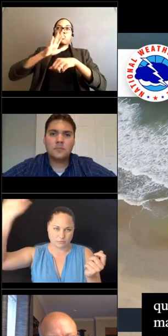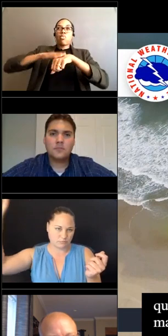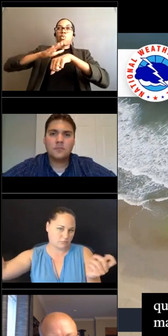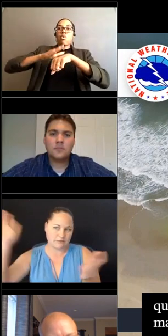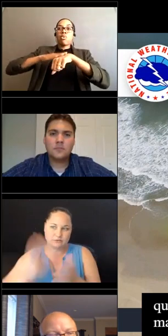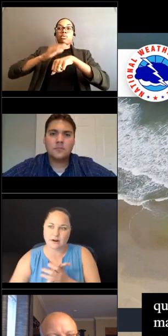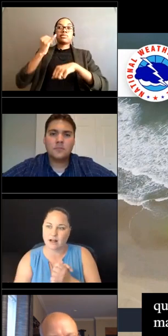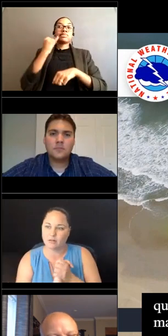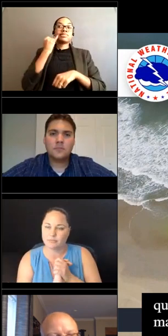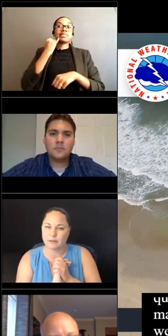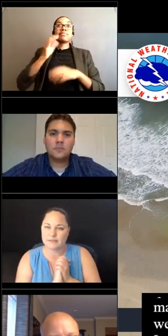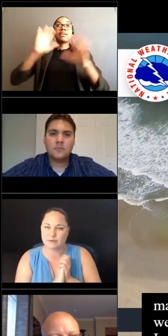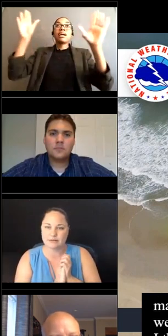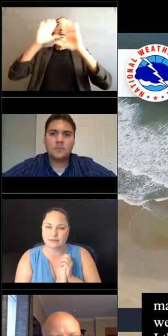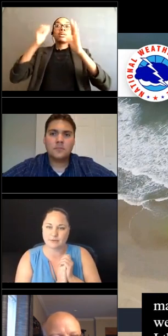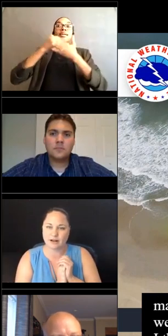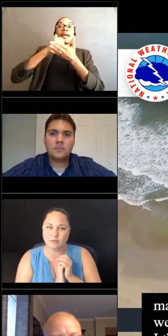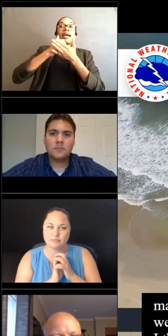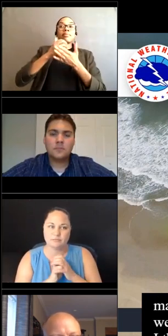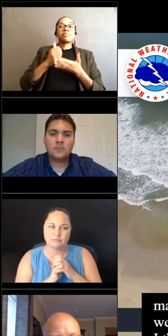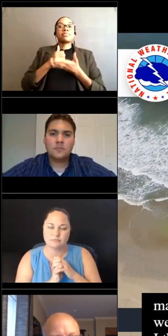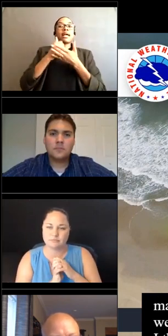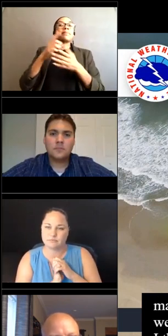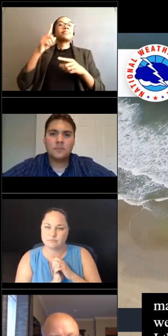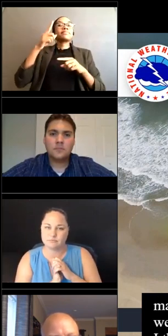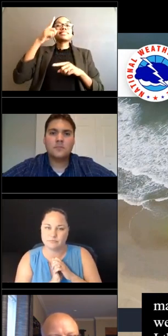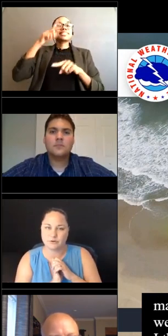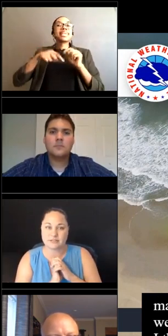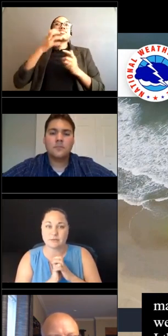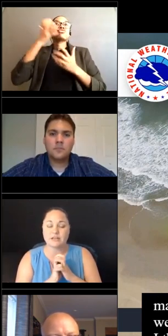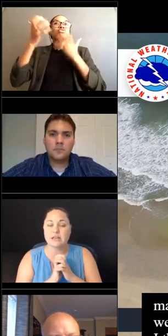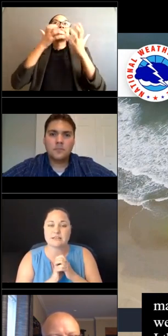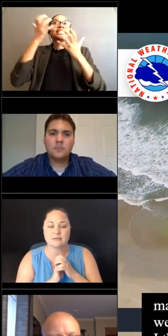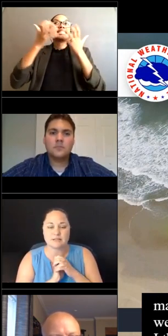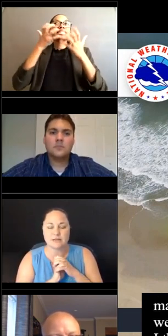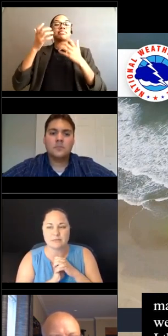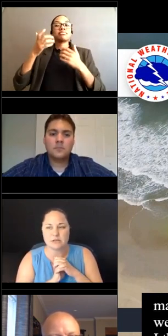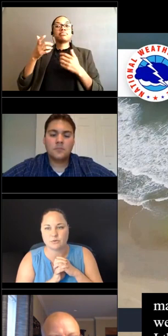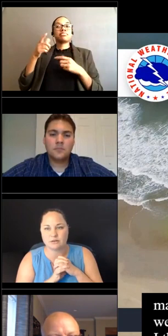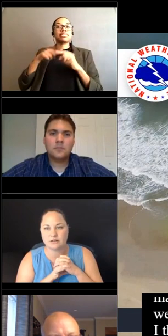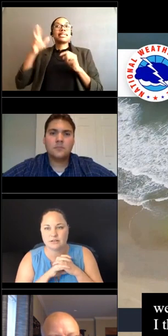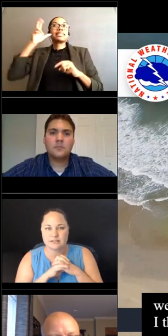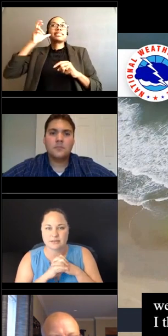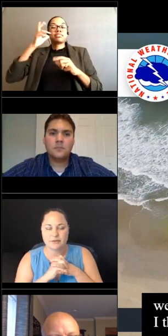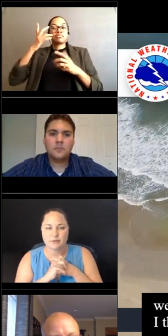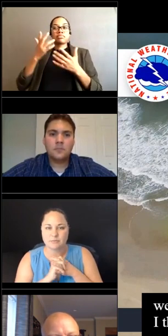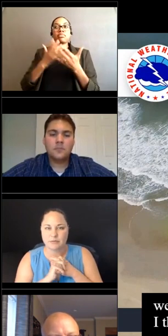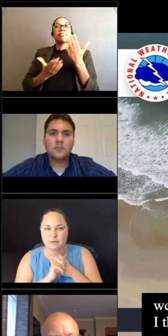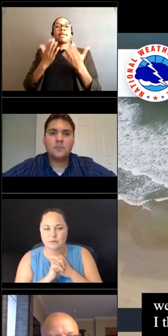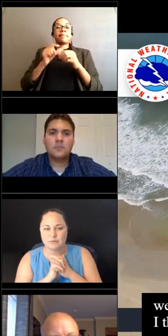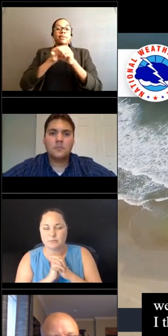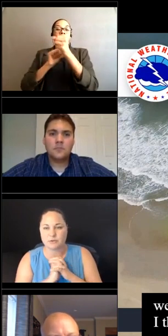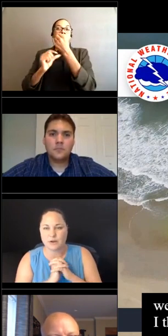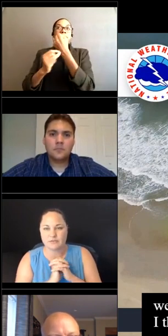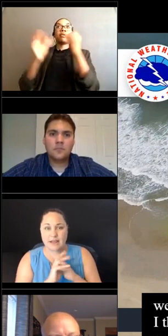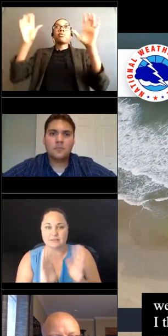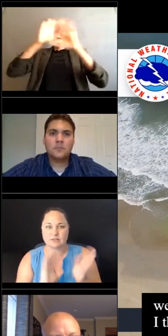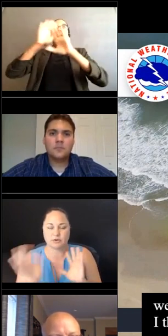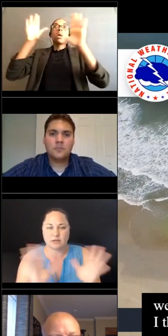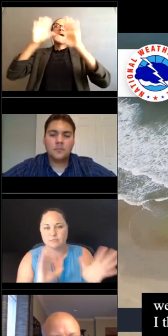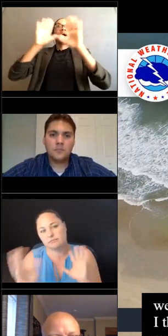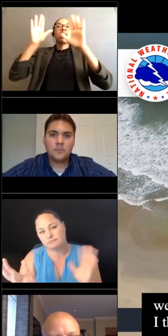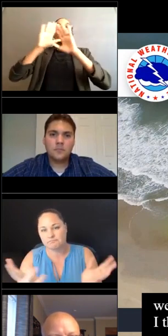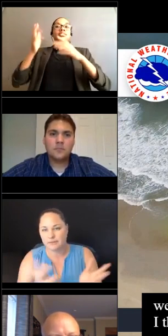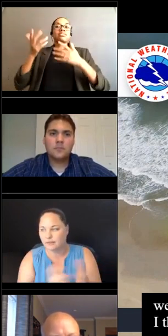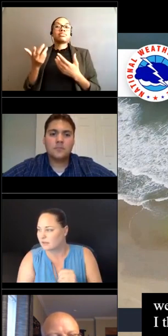if you're if you're waving for help, maybe that would that would help Your visibility as as maybe you wouldn't some other people maybe would be able to wave